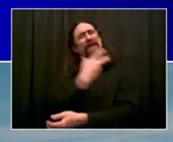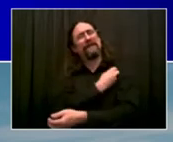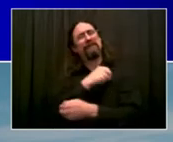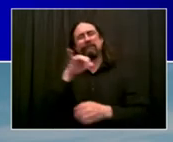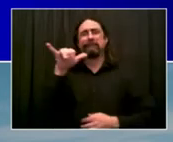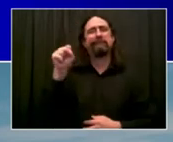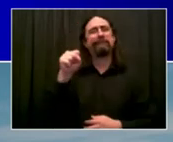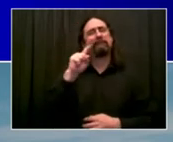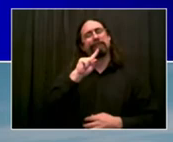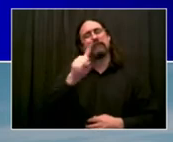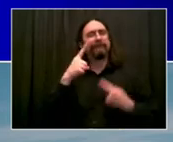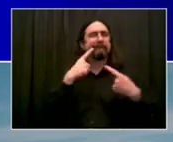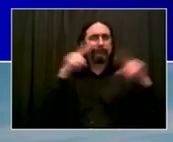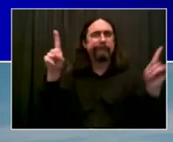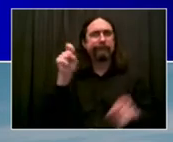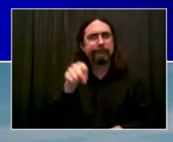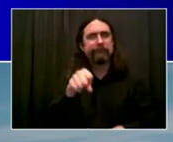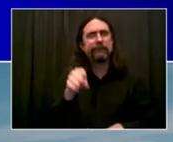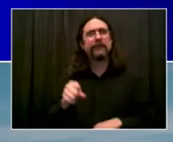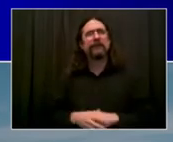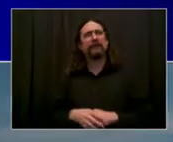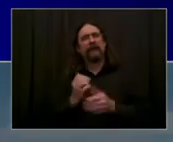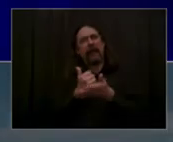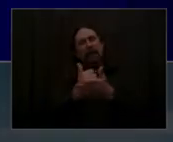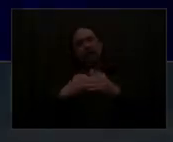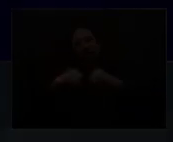July 1st. We all got a little bit of work to do, but we can get there together.